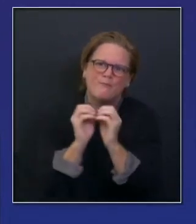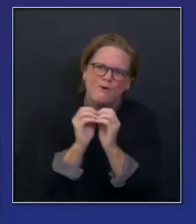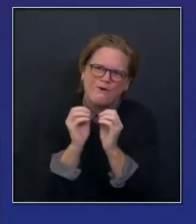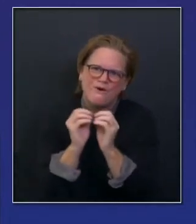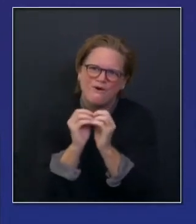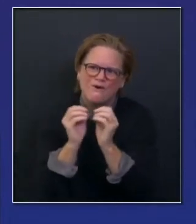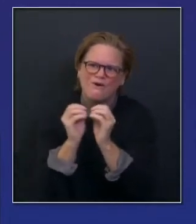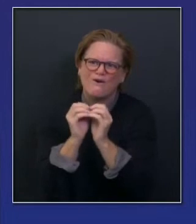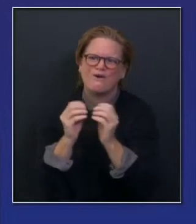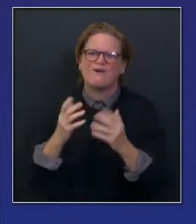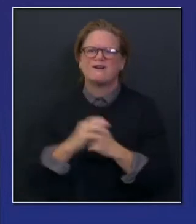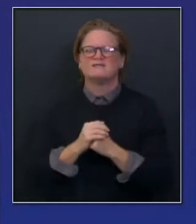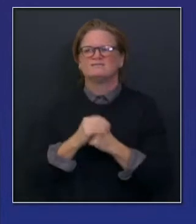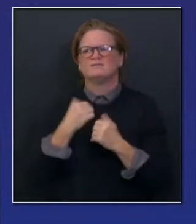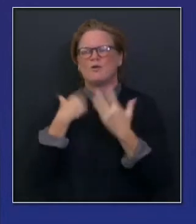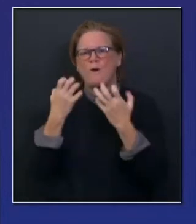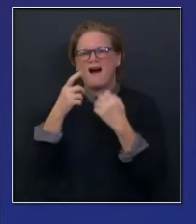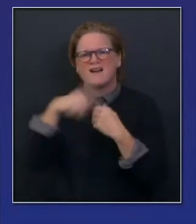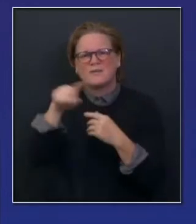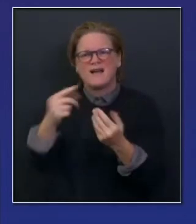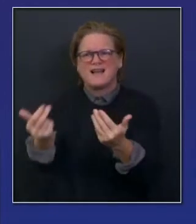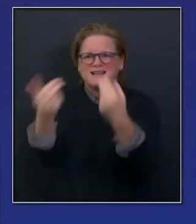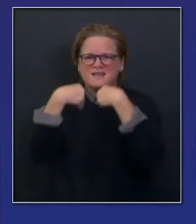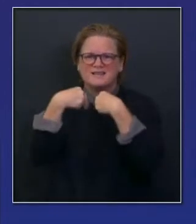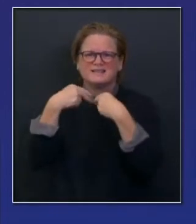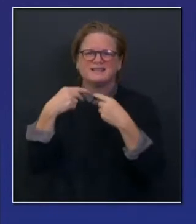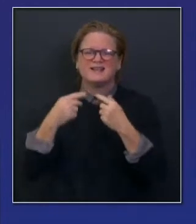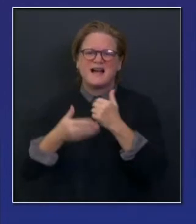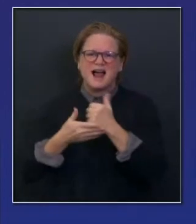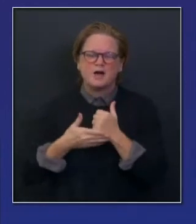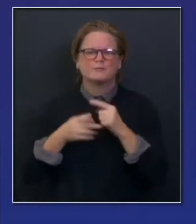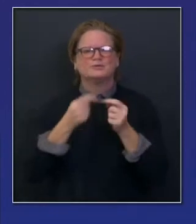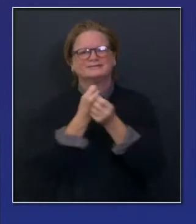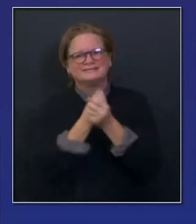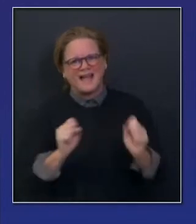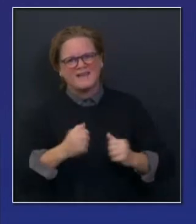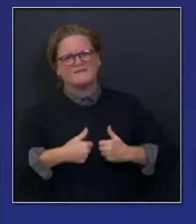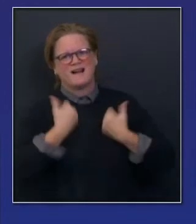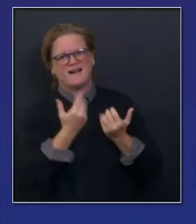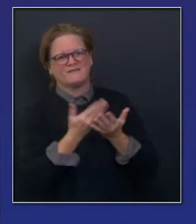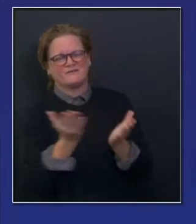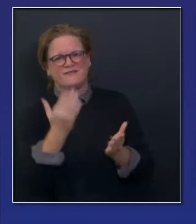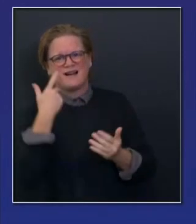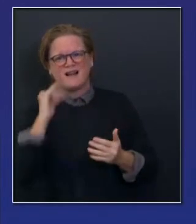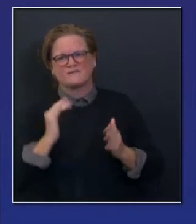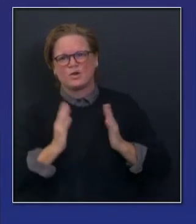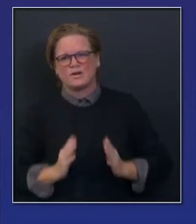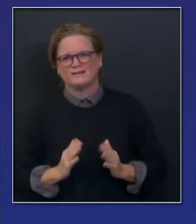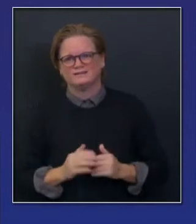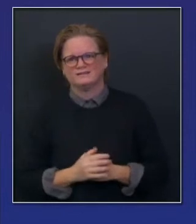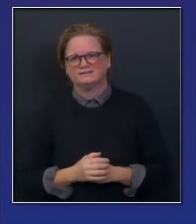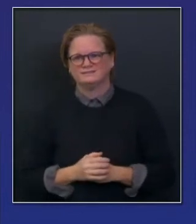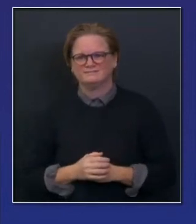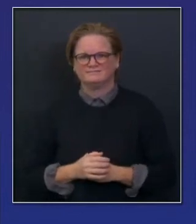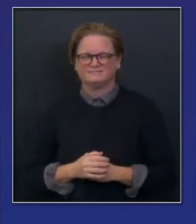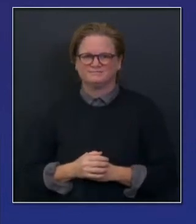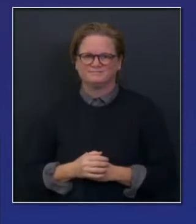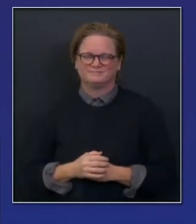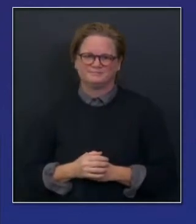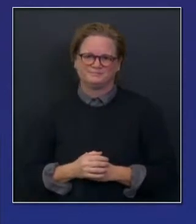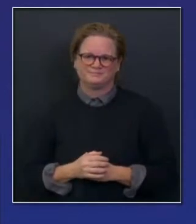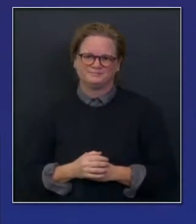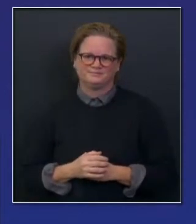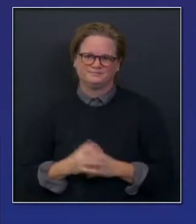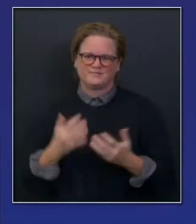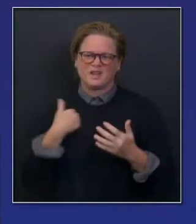grateful and humbled by that as well. So it relates to those alternative care sites just briefly and quickly go through the rest of these remaining